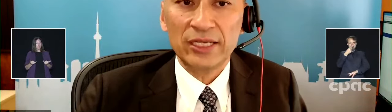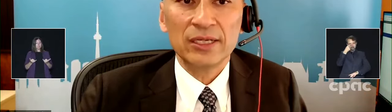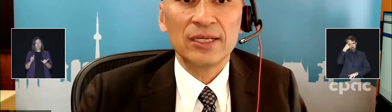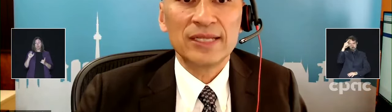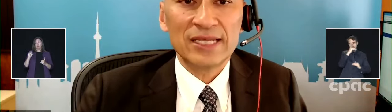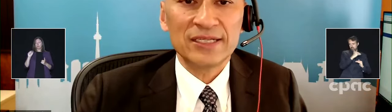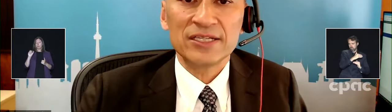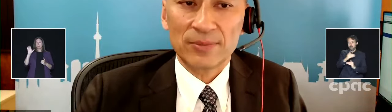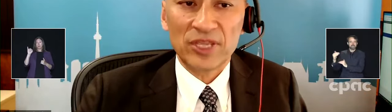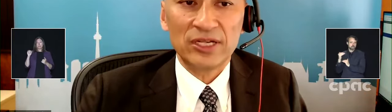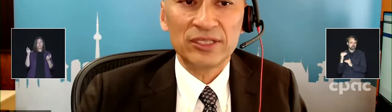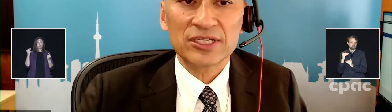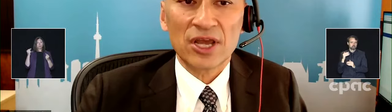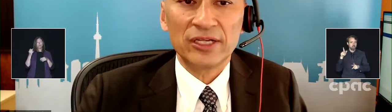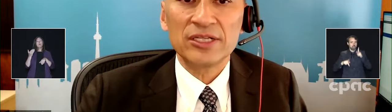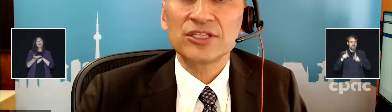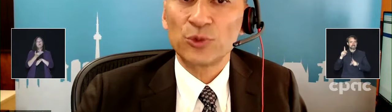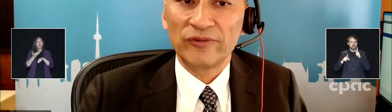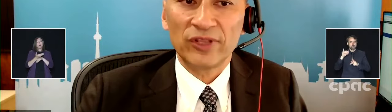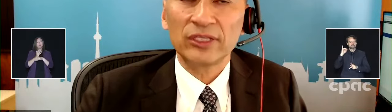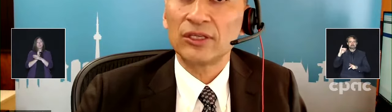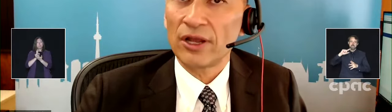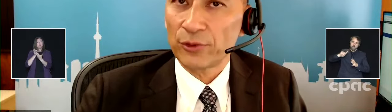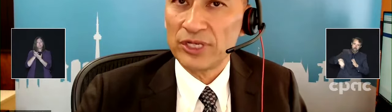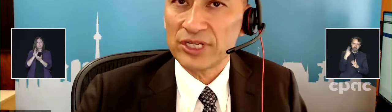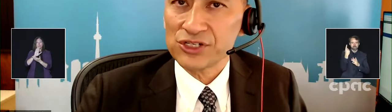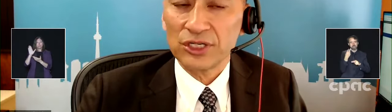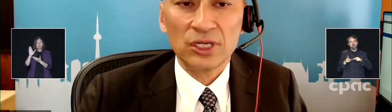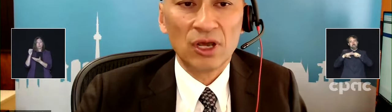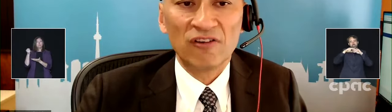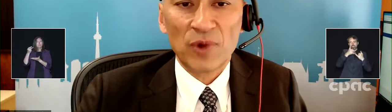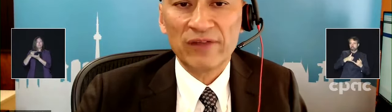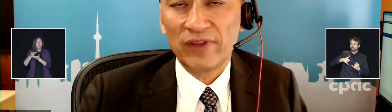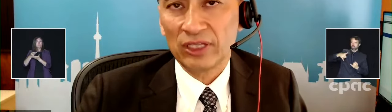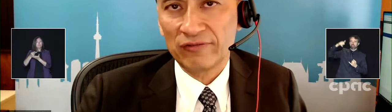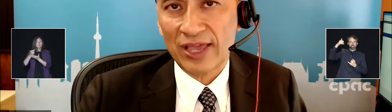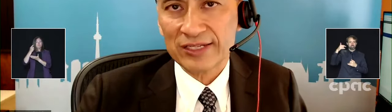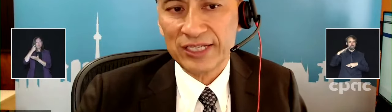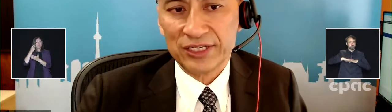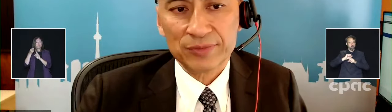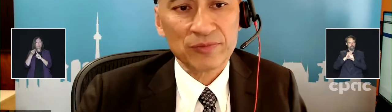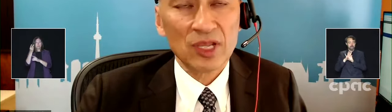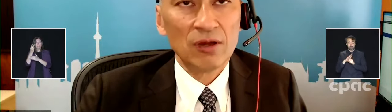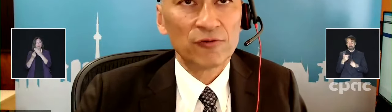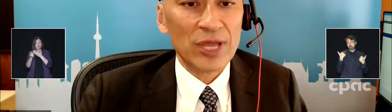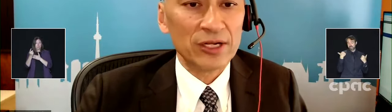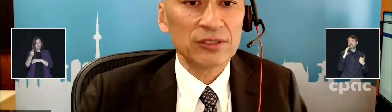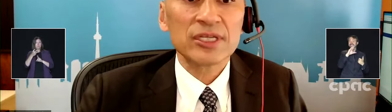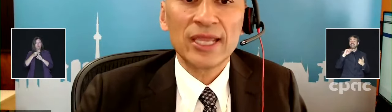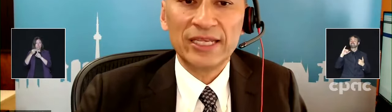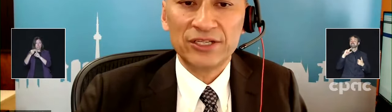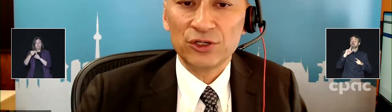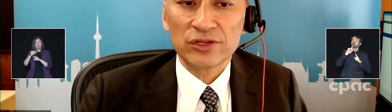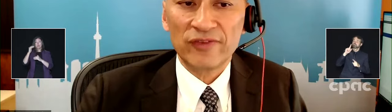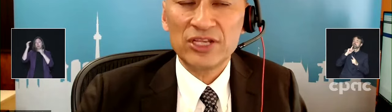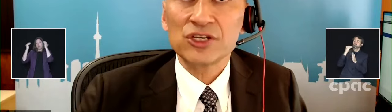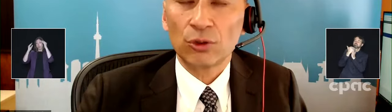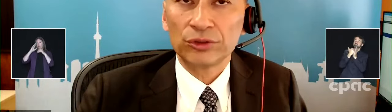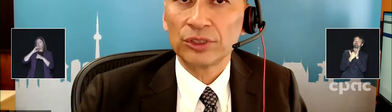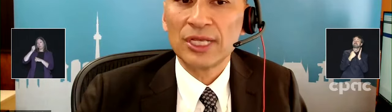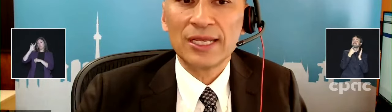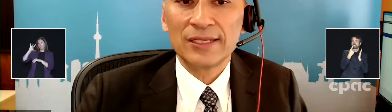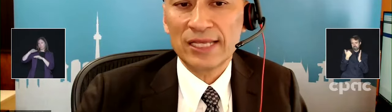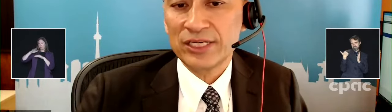NACI has updated this guidance to reflect the authorization of bivalent vaccines. For adults 18 years of age and older,